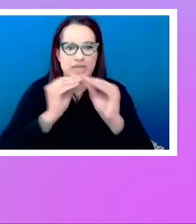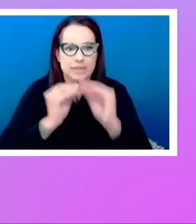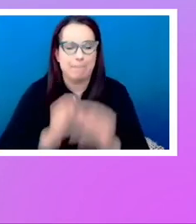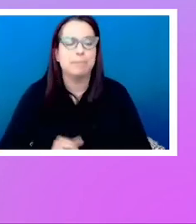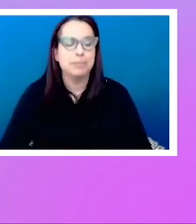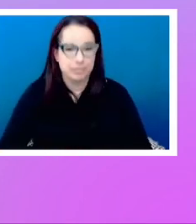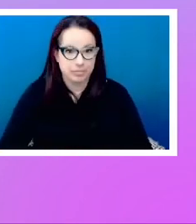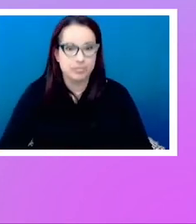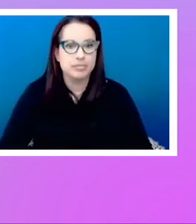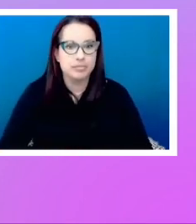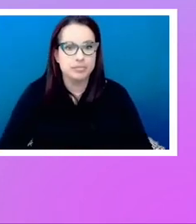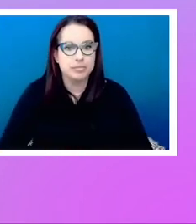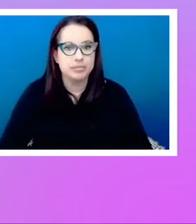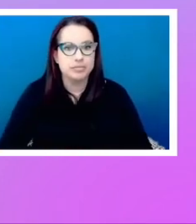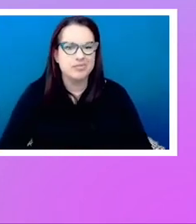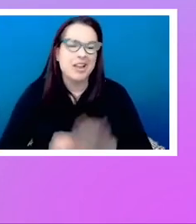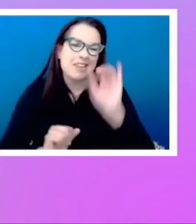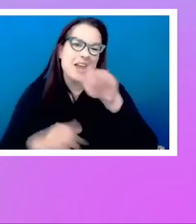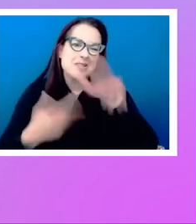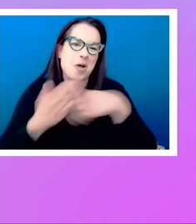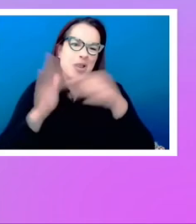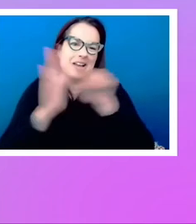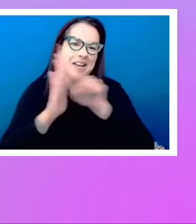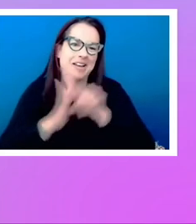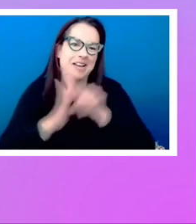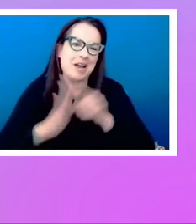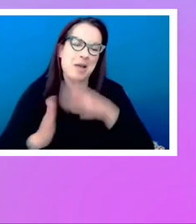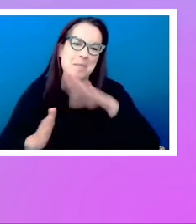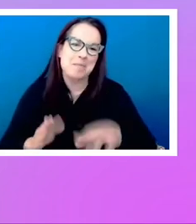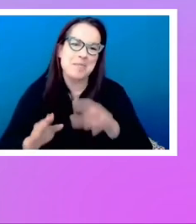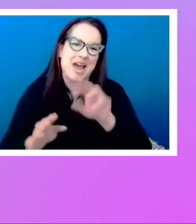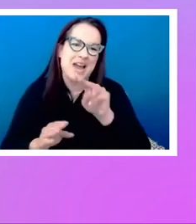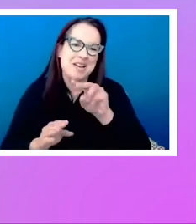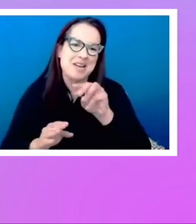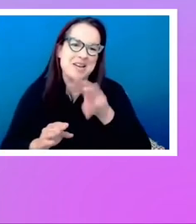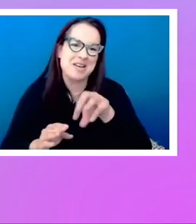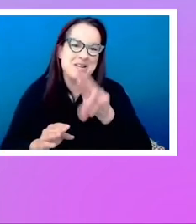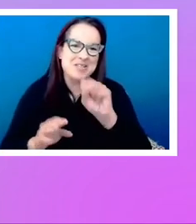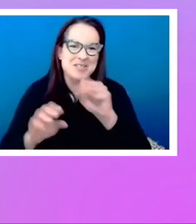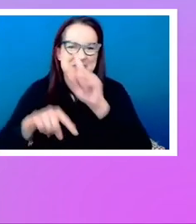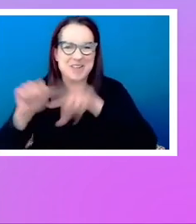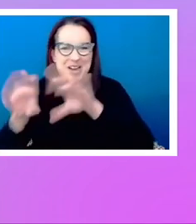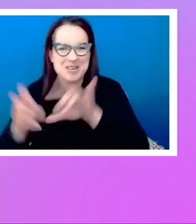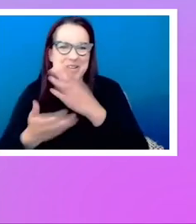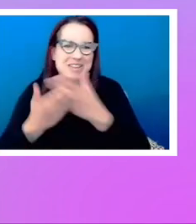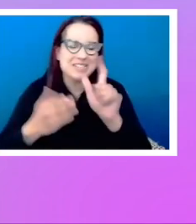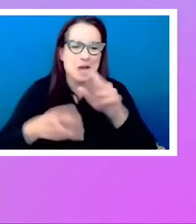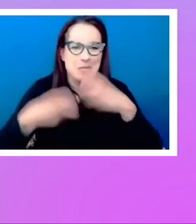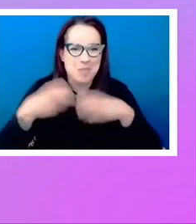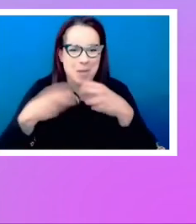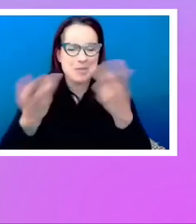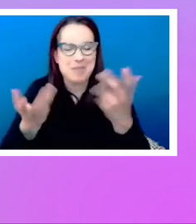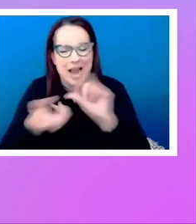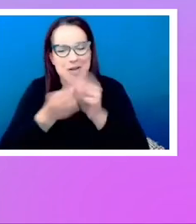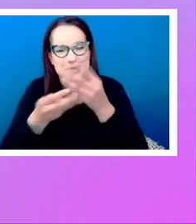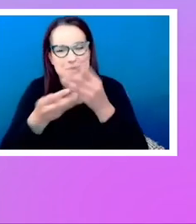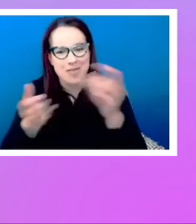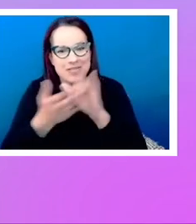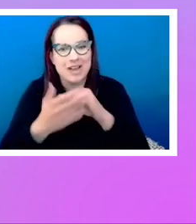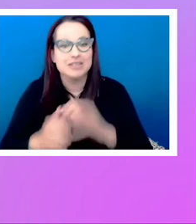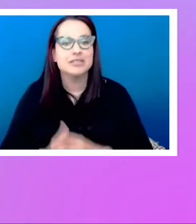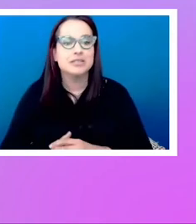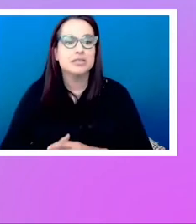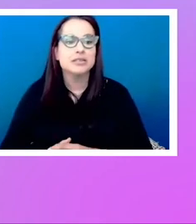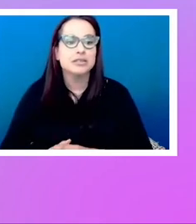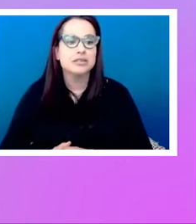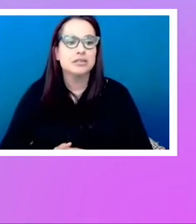So that's kind of all the bad news, you know, things that you can't do, and things that are problematic, and ways to solve it. But